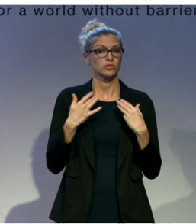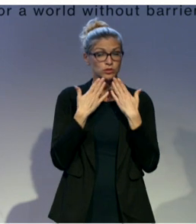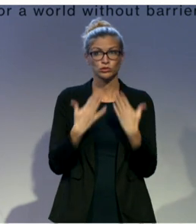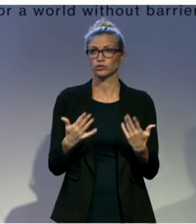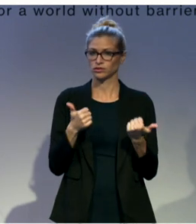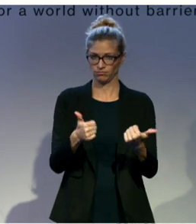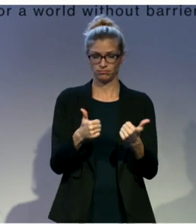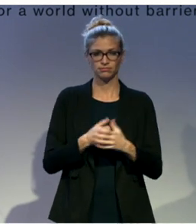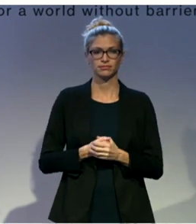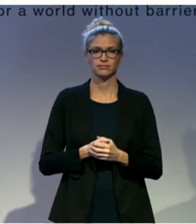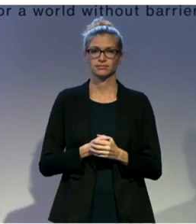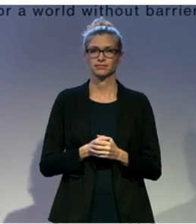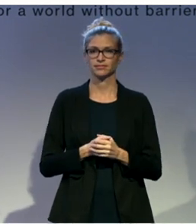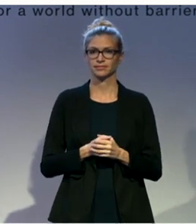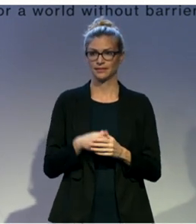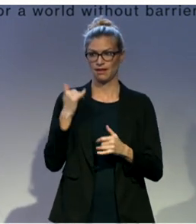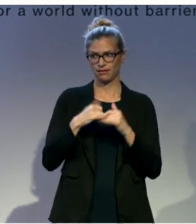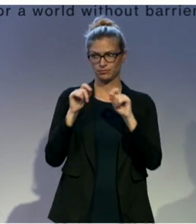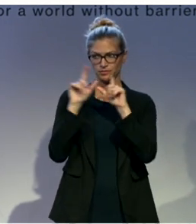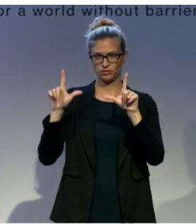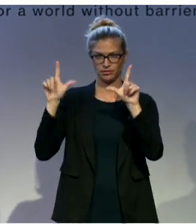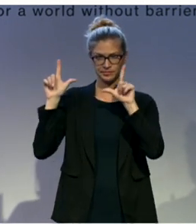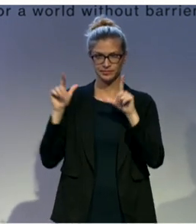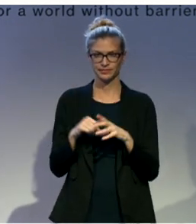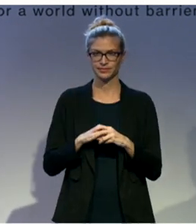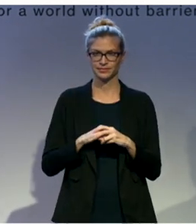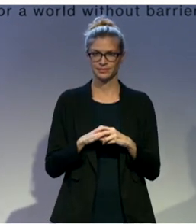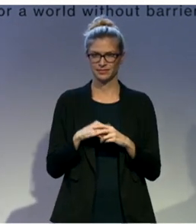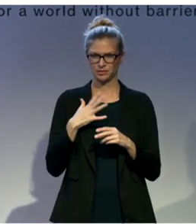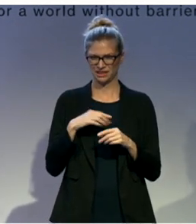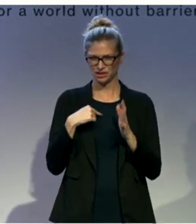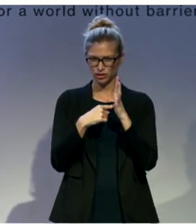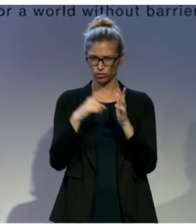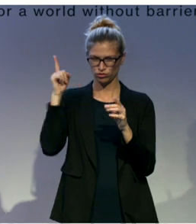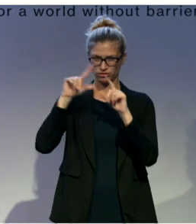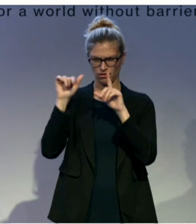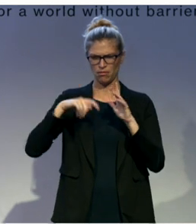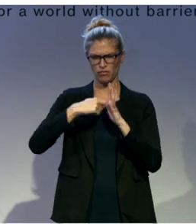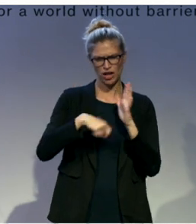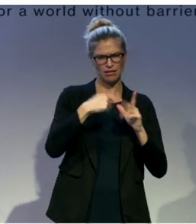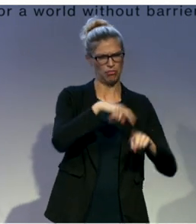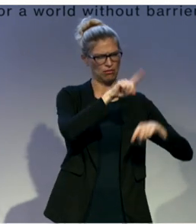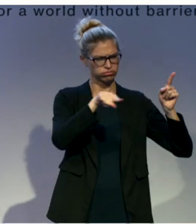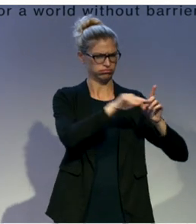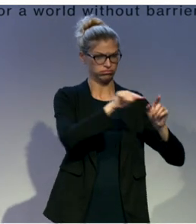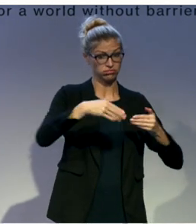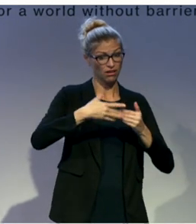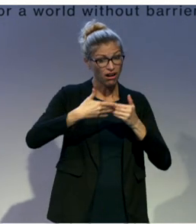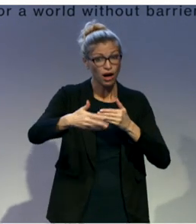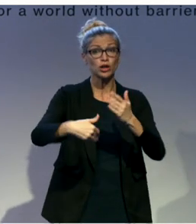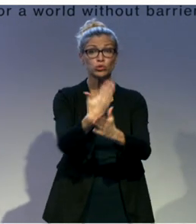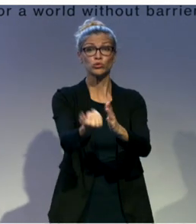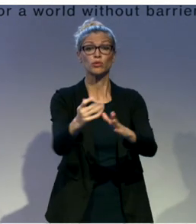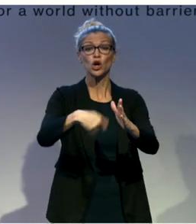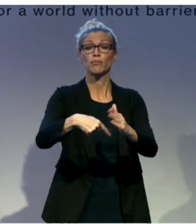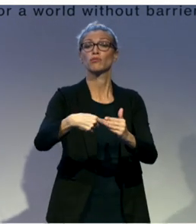slide that just talks about we have a lot of projects coming available soon in scaling